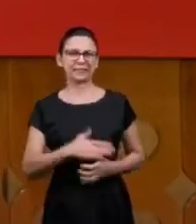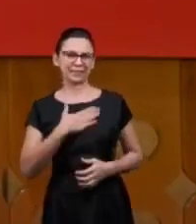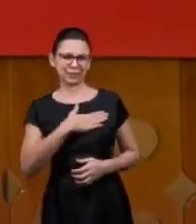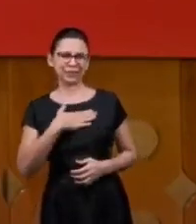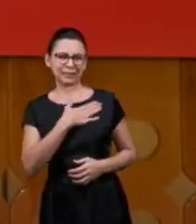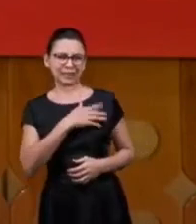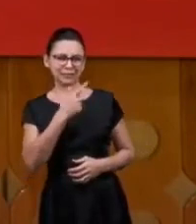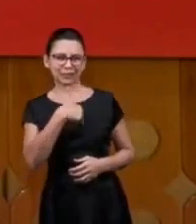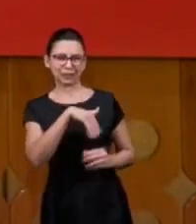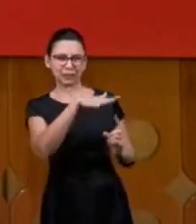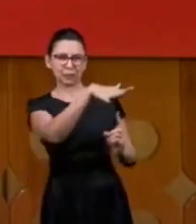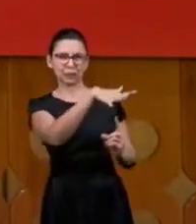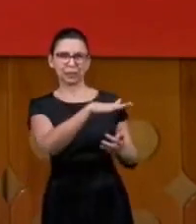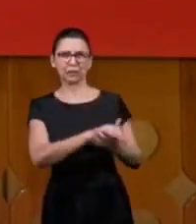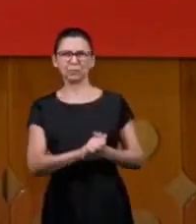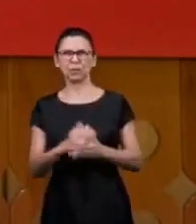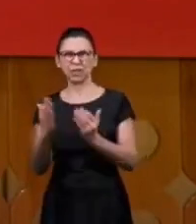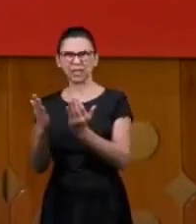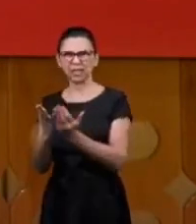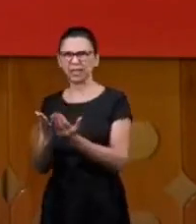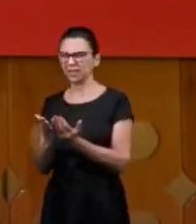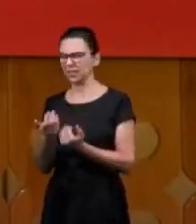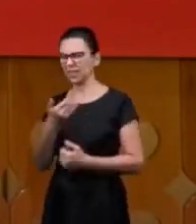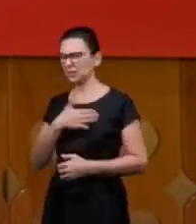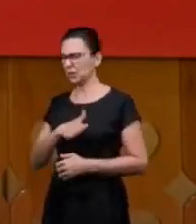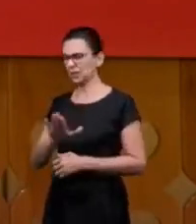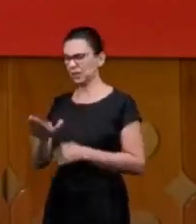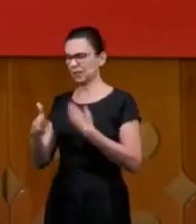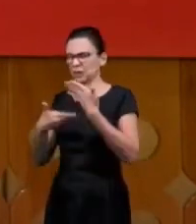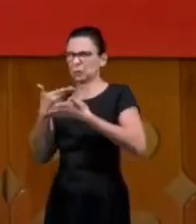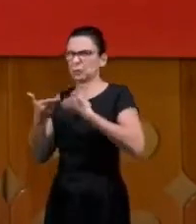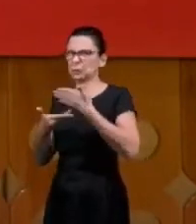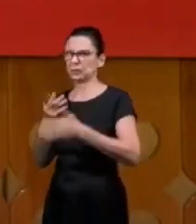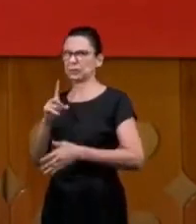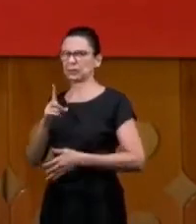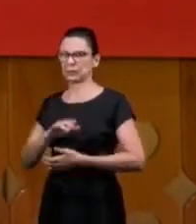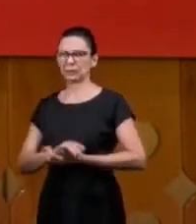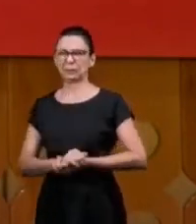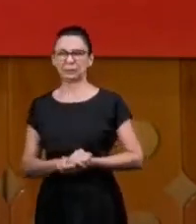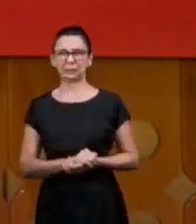didn't like the old believers he didn't like to give attention to them and we were there in the supper